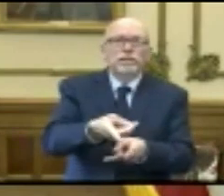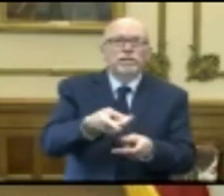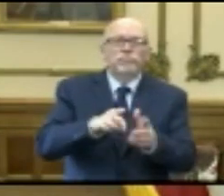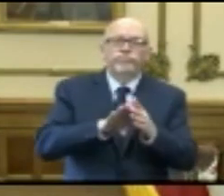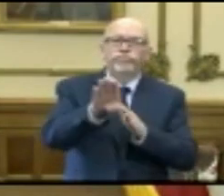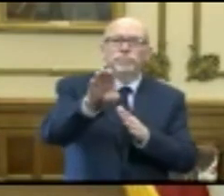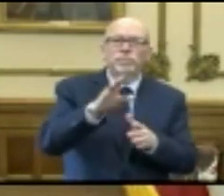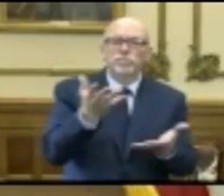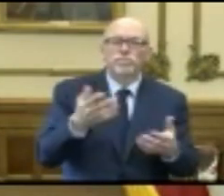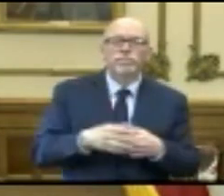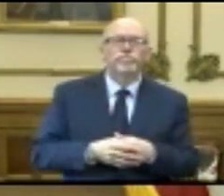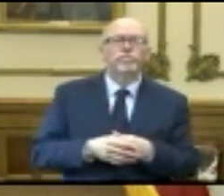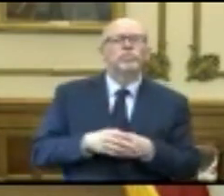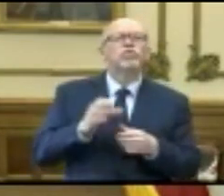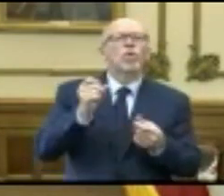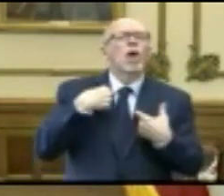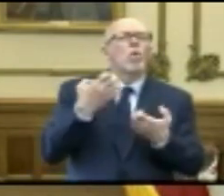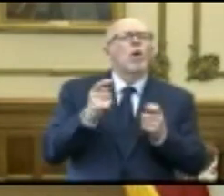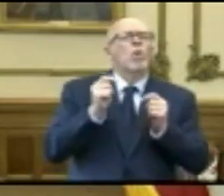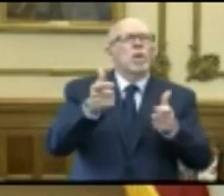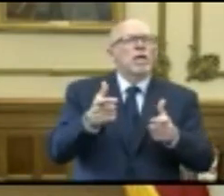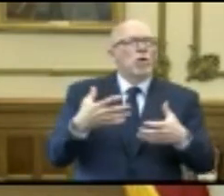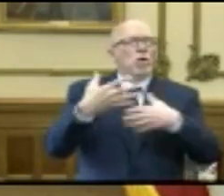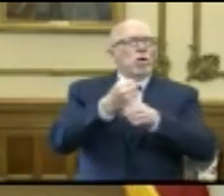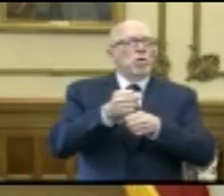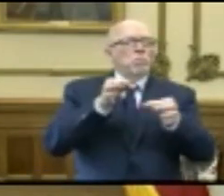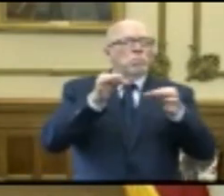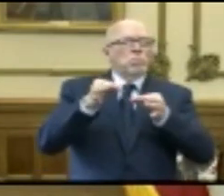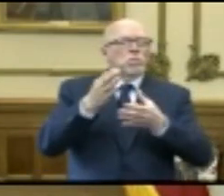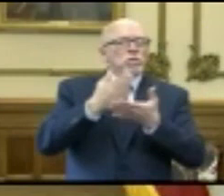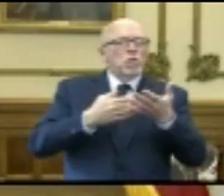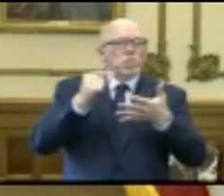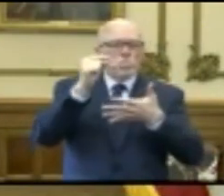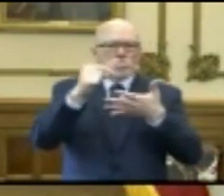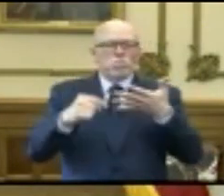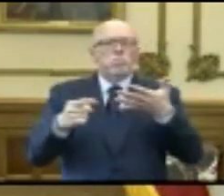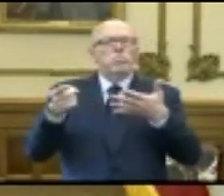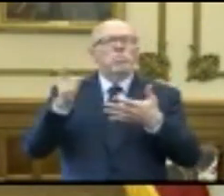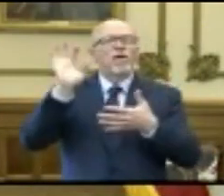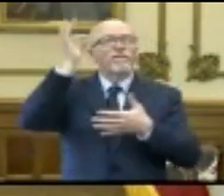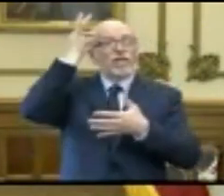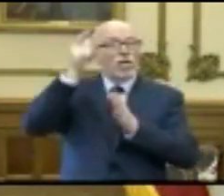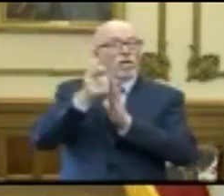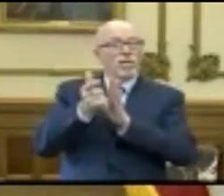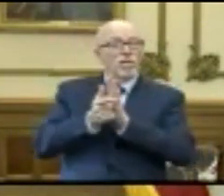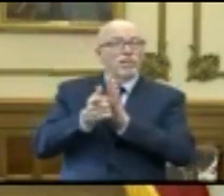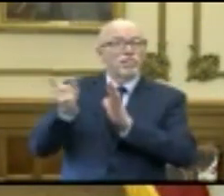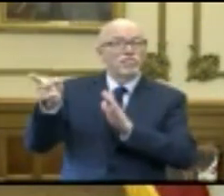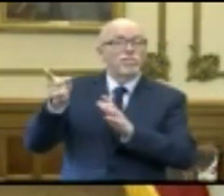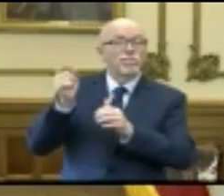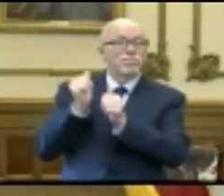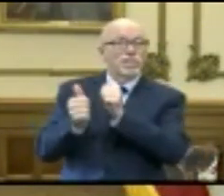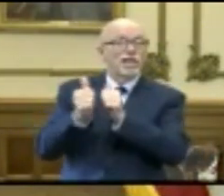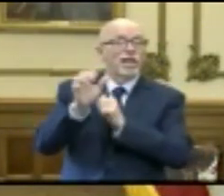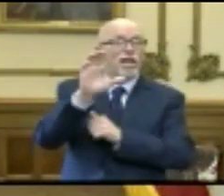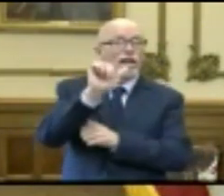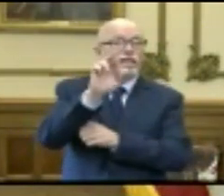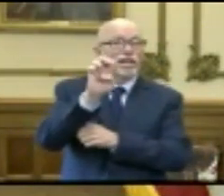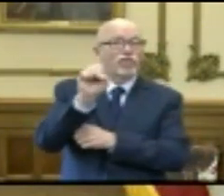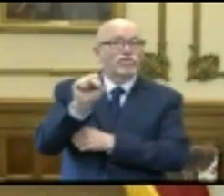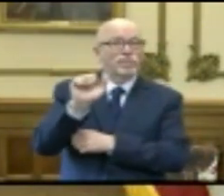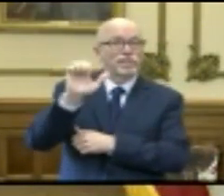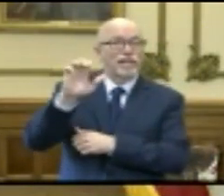ultimately. So I thought I'd give a quick overview of some of the provisions of the federal legislation the governor referred to, the CARES Act.